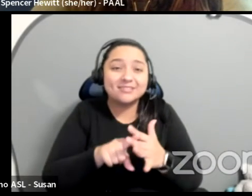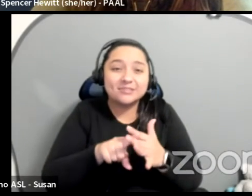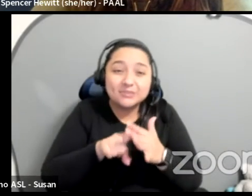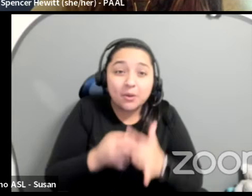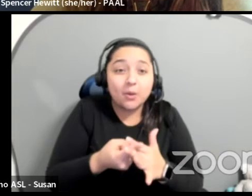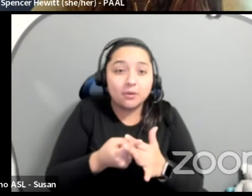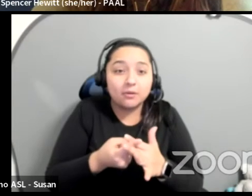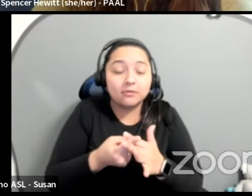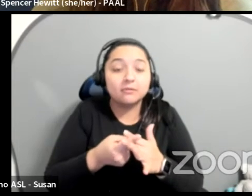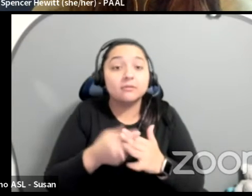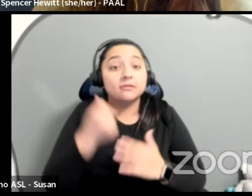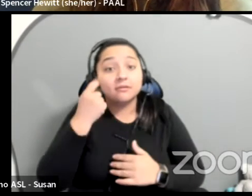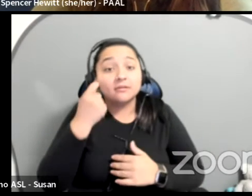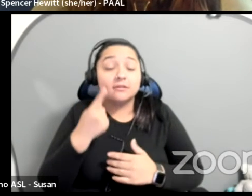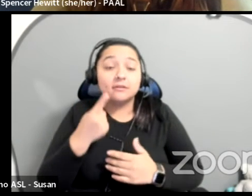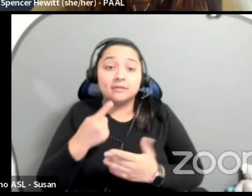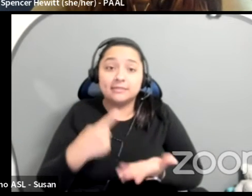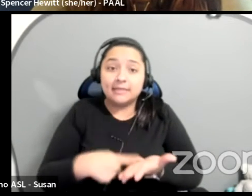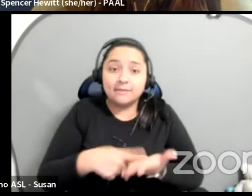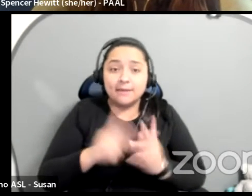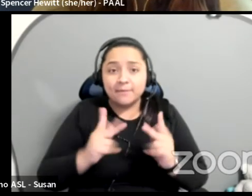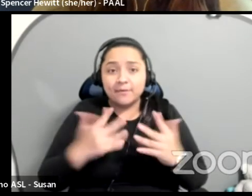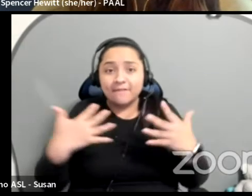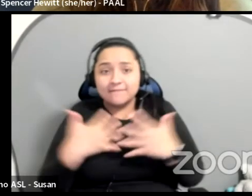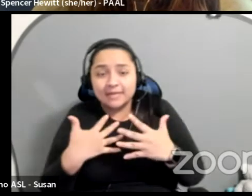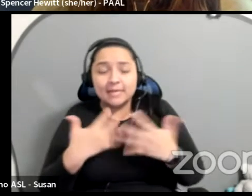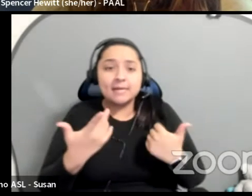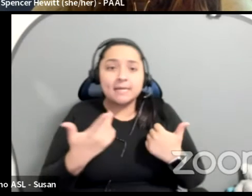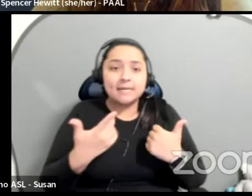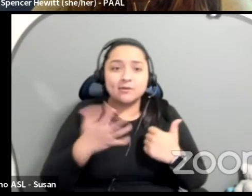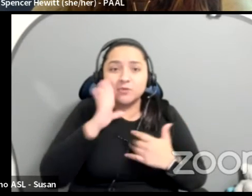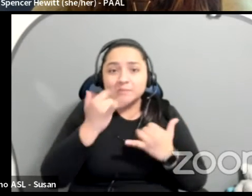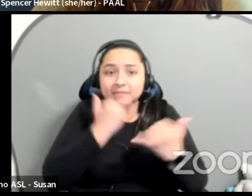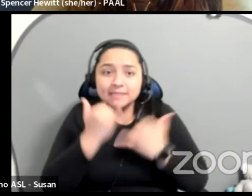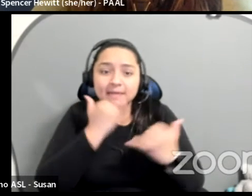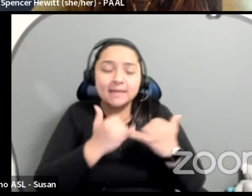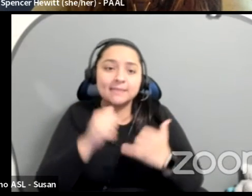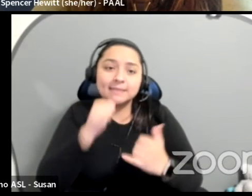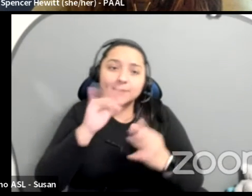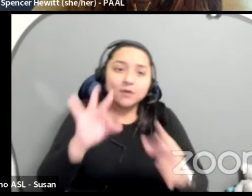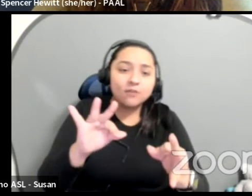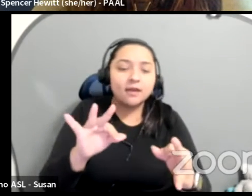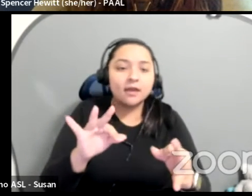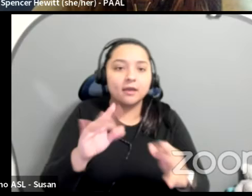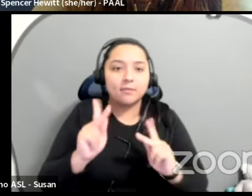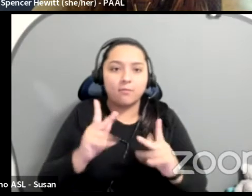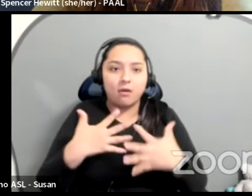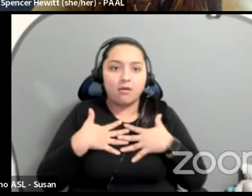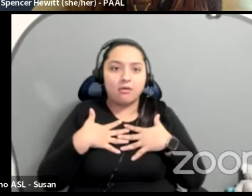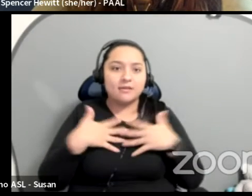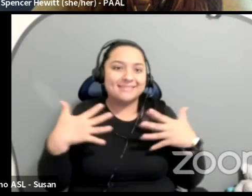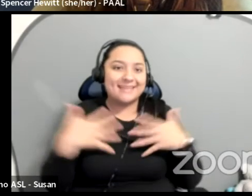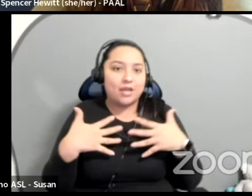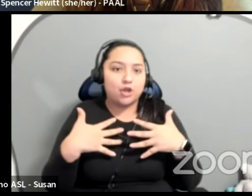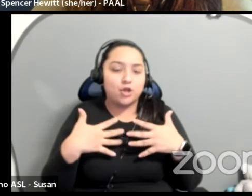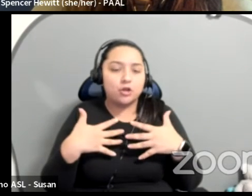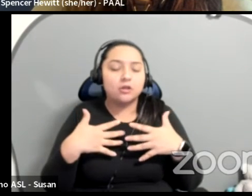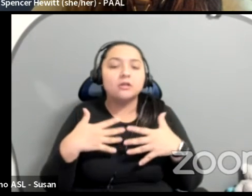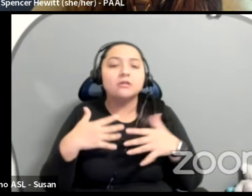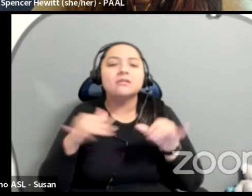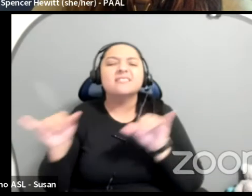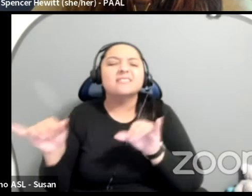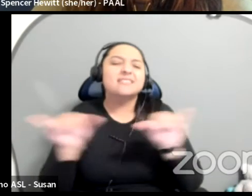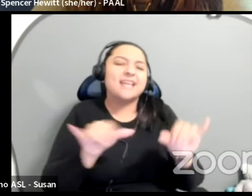fear of making mistakes and not doing it perfectly is paralyzing to us. And I think this is also true about anti-racism, anti